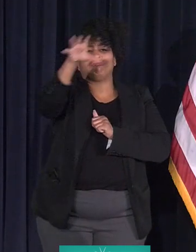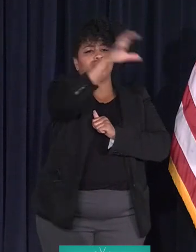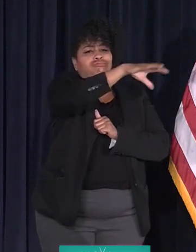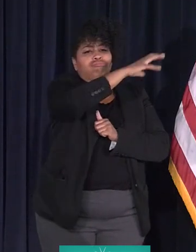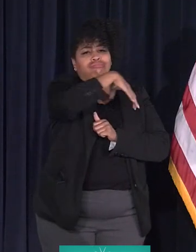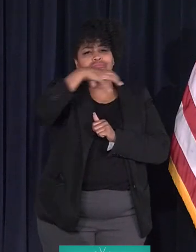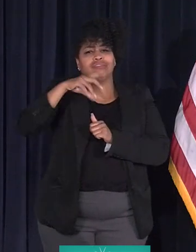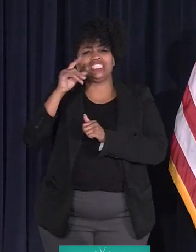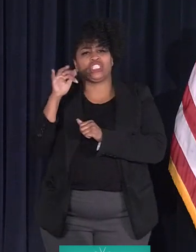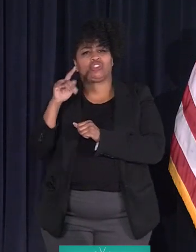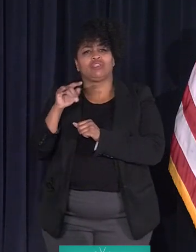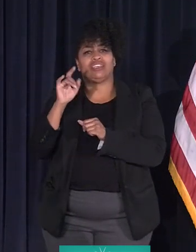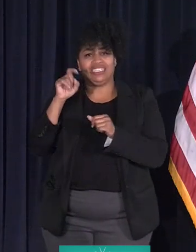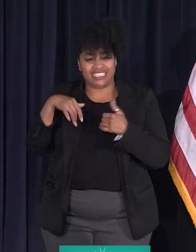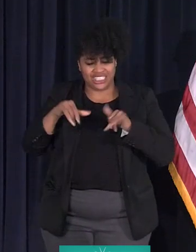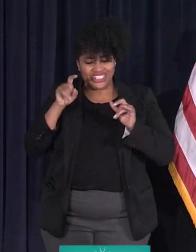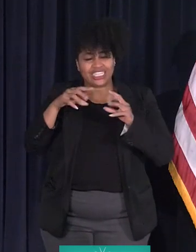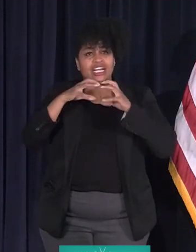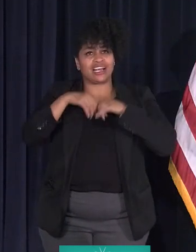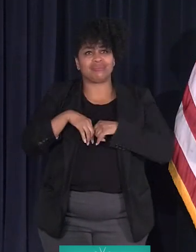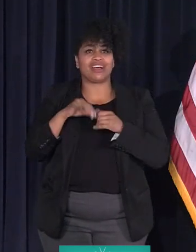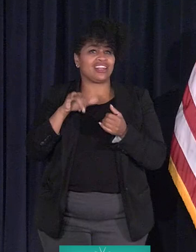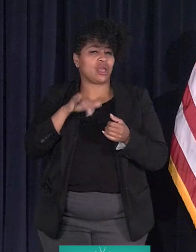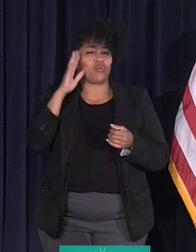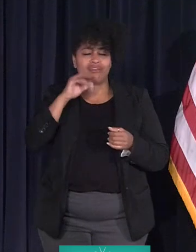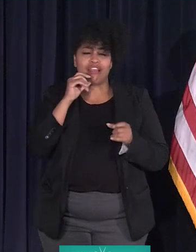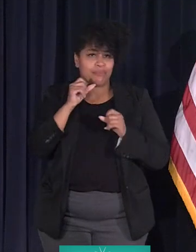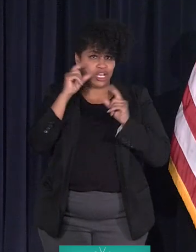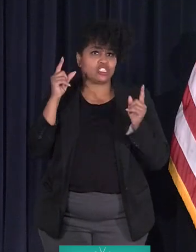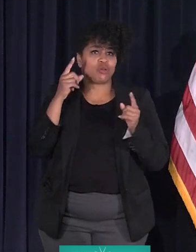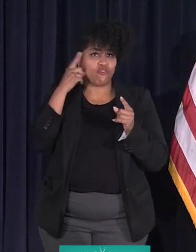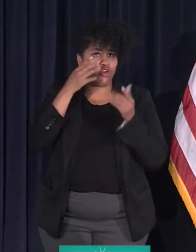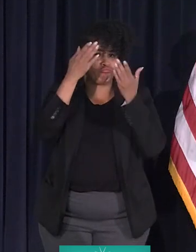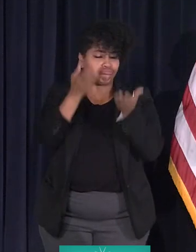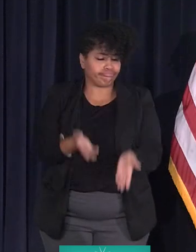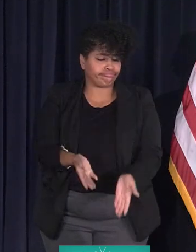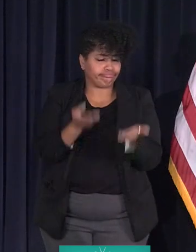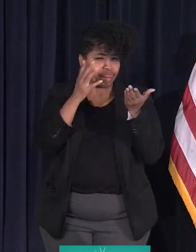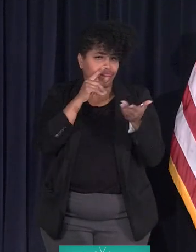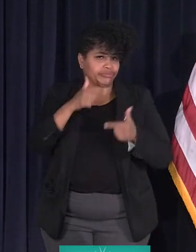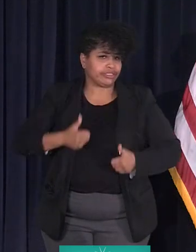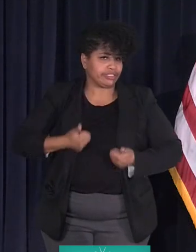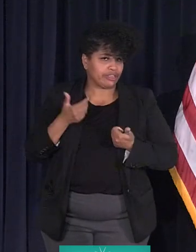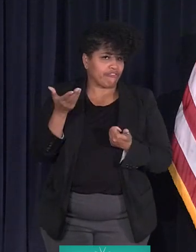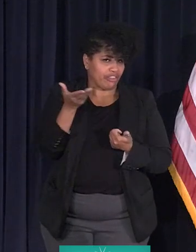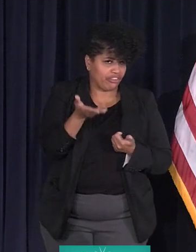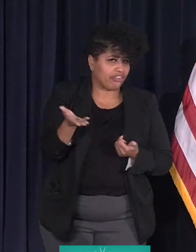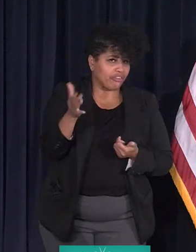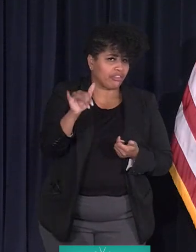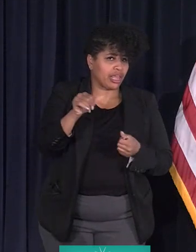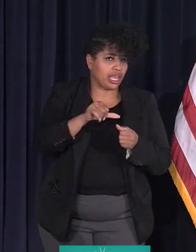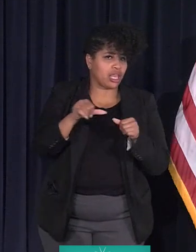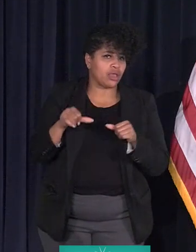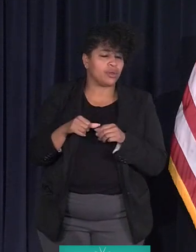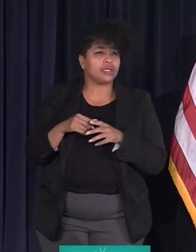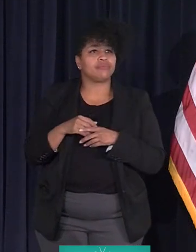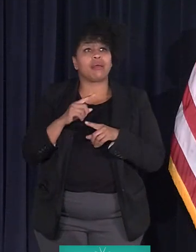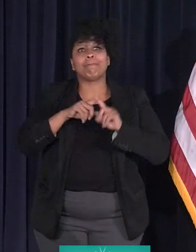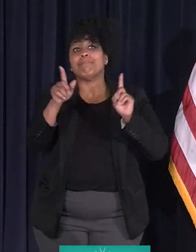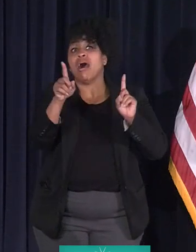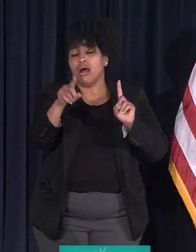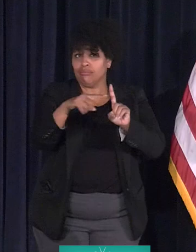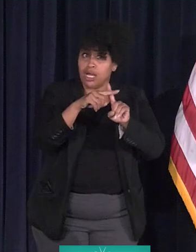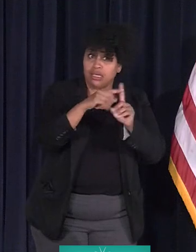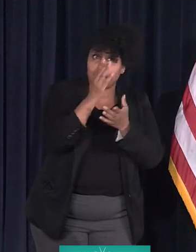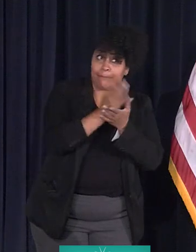that still need to be coming down. That will not be a surprise to the people who live in these communities. But here's the positive side. And this is